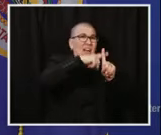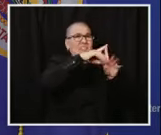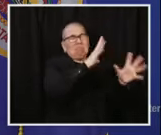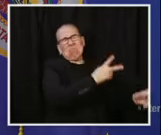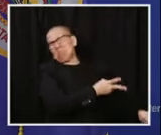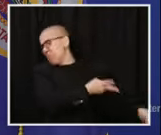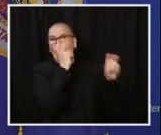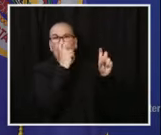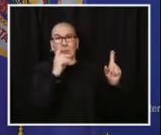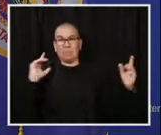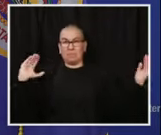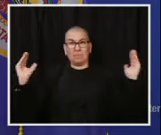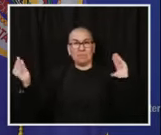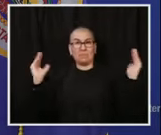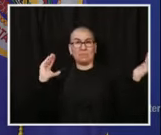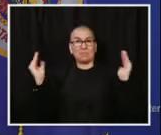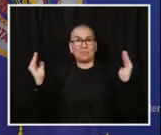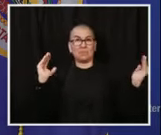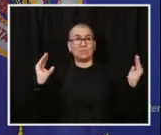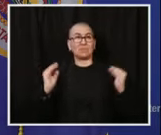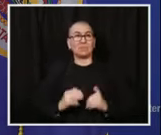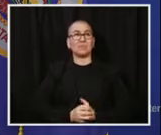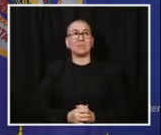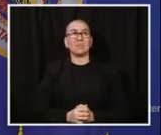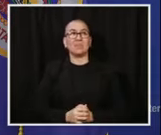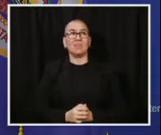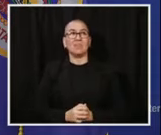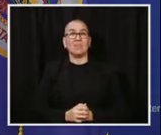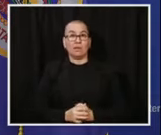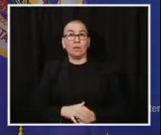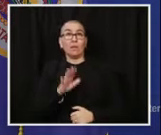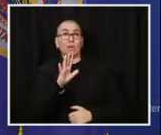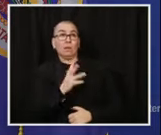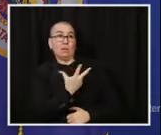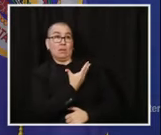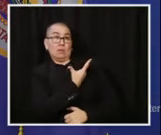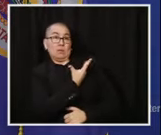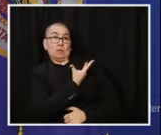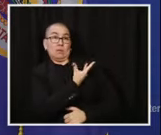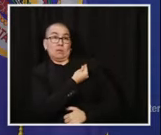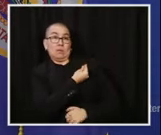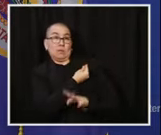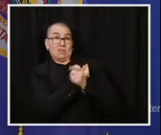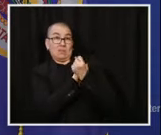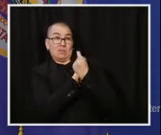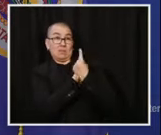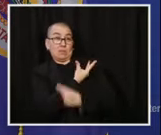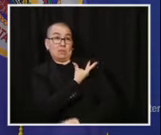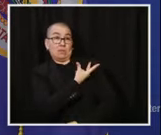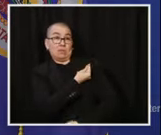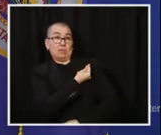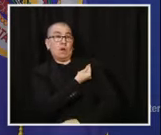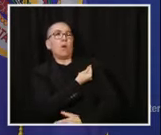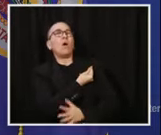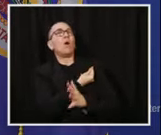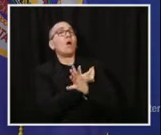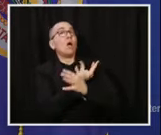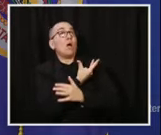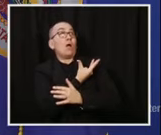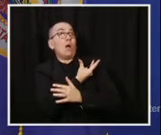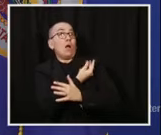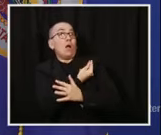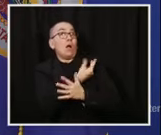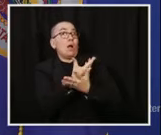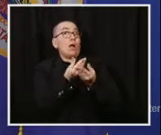light at the end of the tunnel. That vaccine is setting out there, but it in and of itself is not going to fix this. It doesn't take away the need to